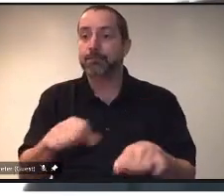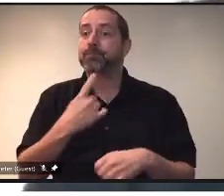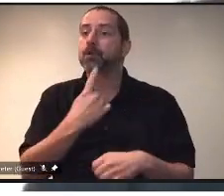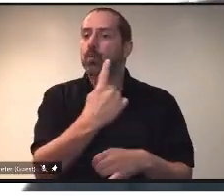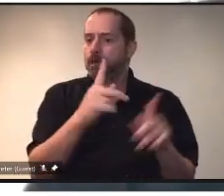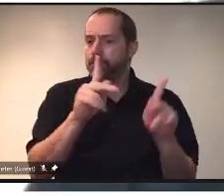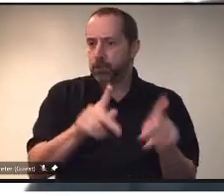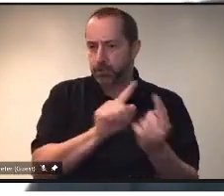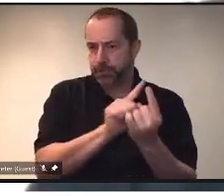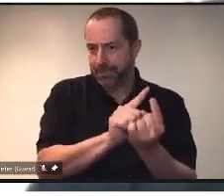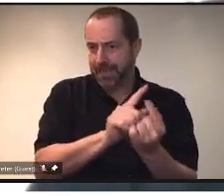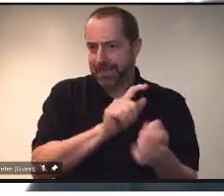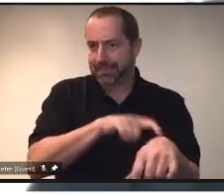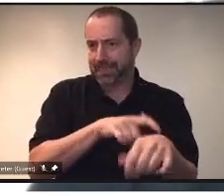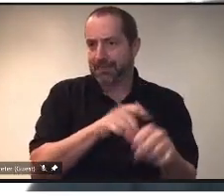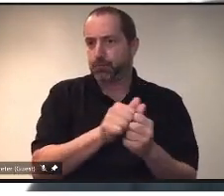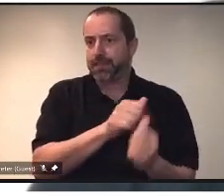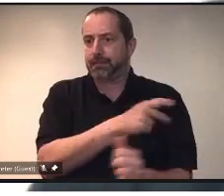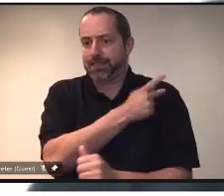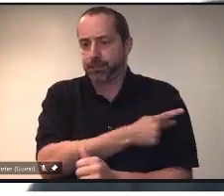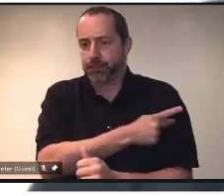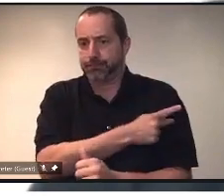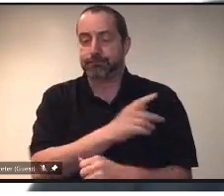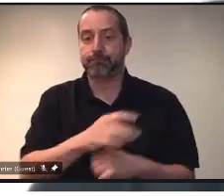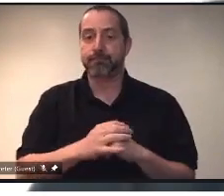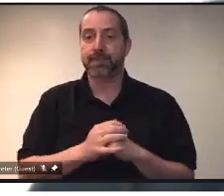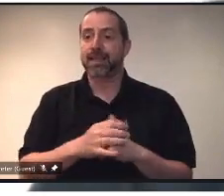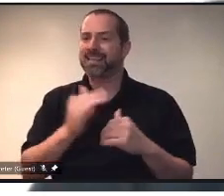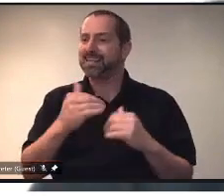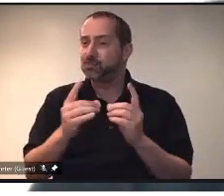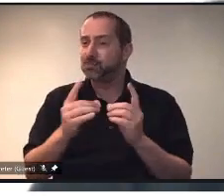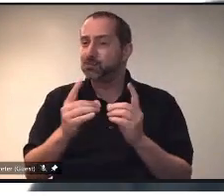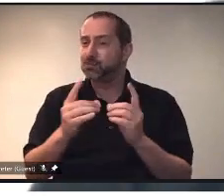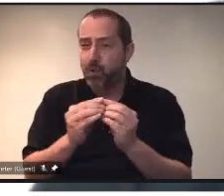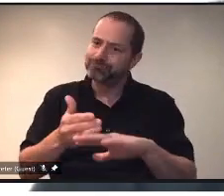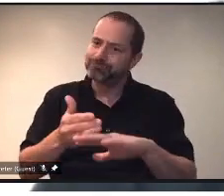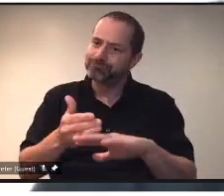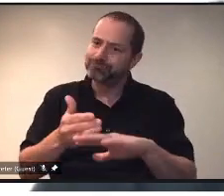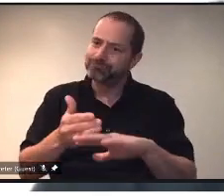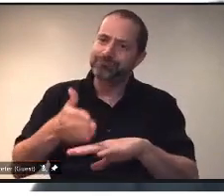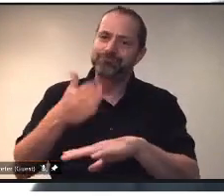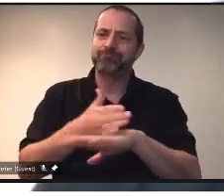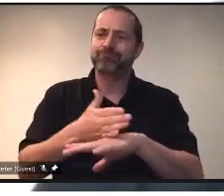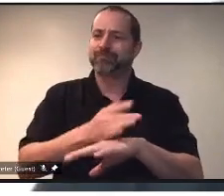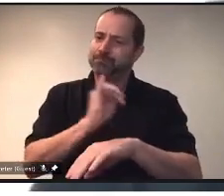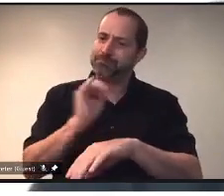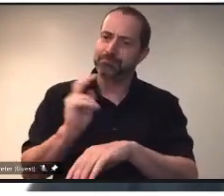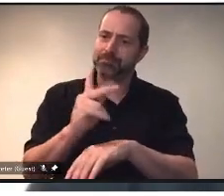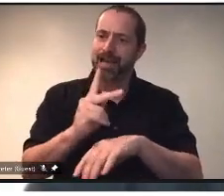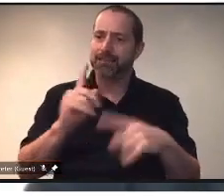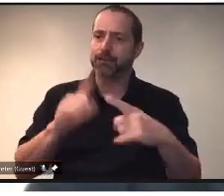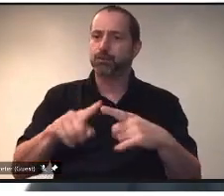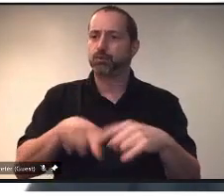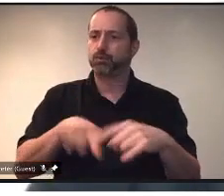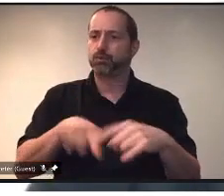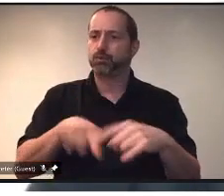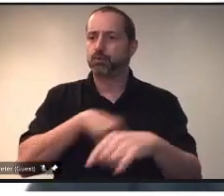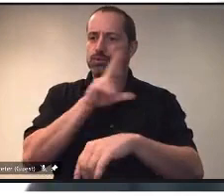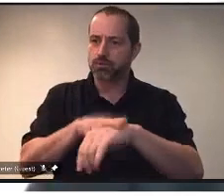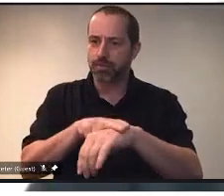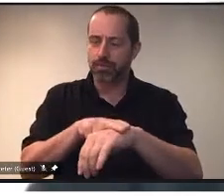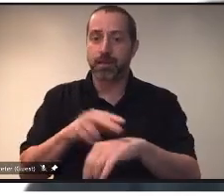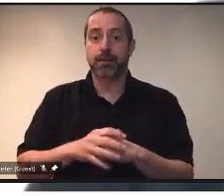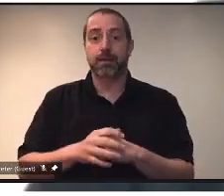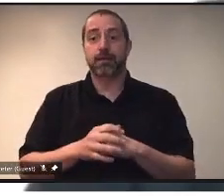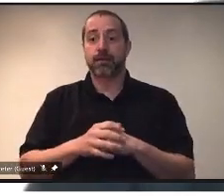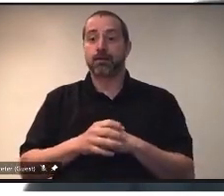This is one more step in getting back to normal that we're able to take because so many Saskatchewan people